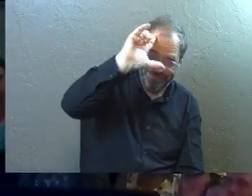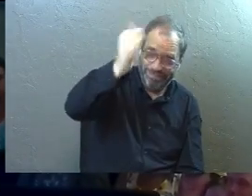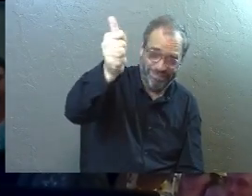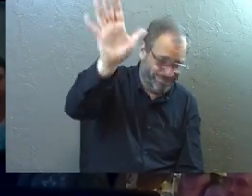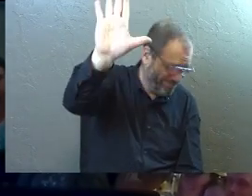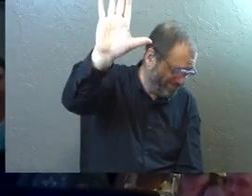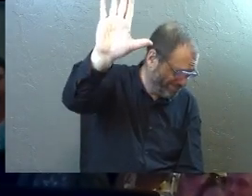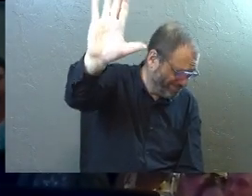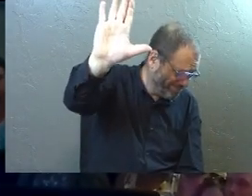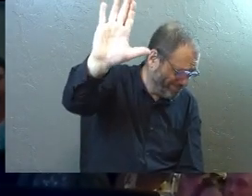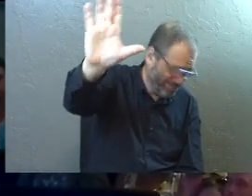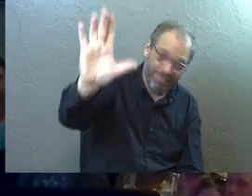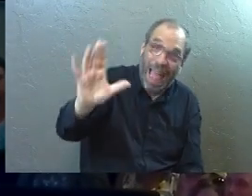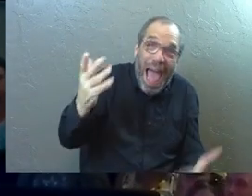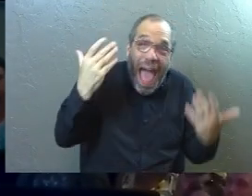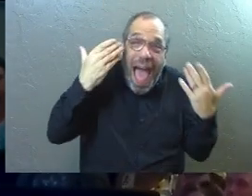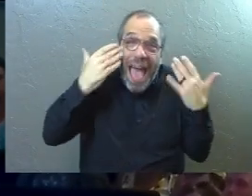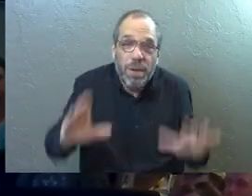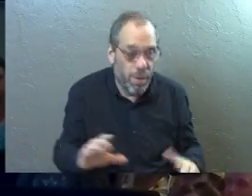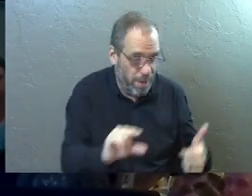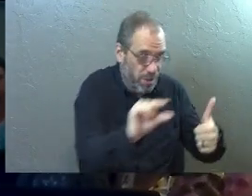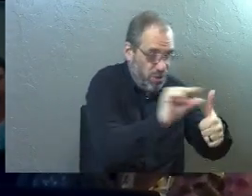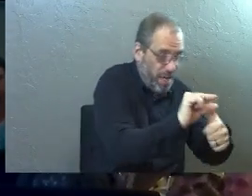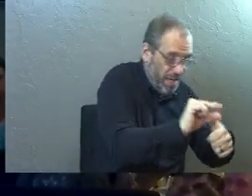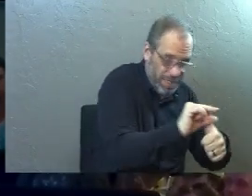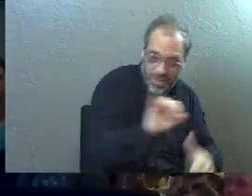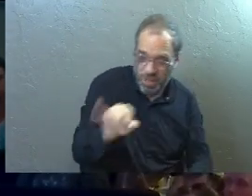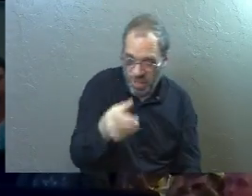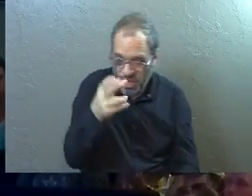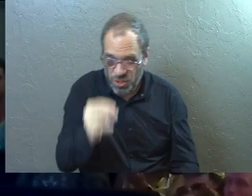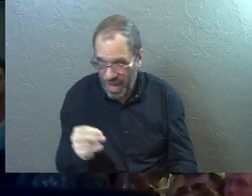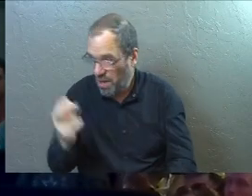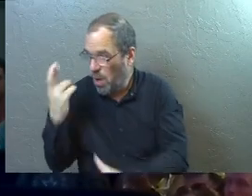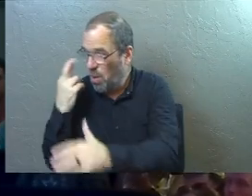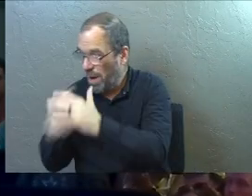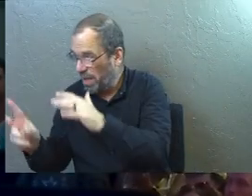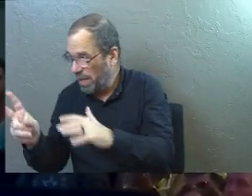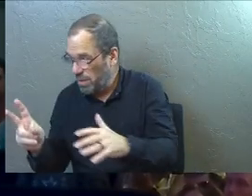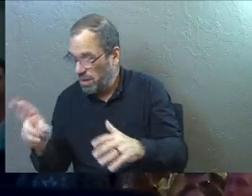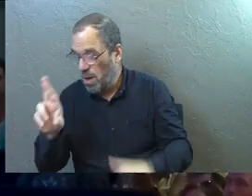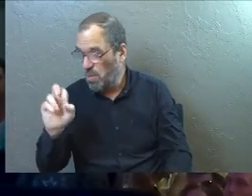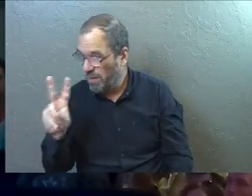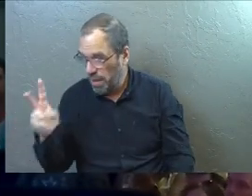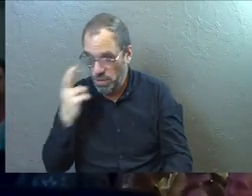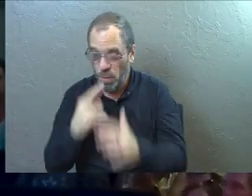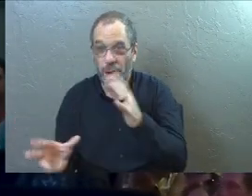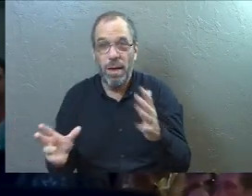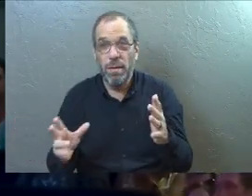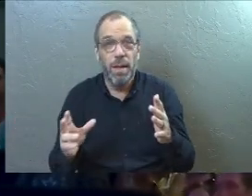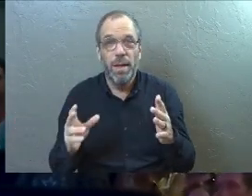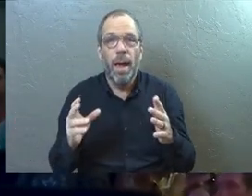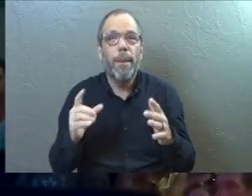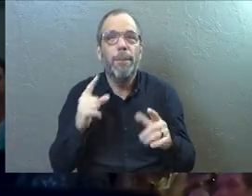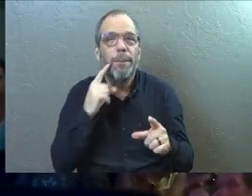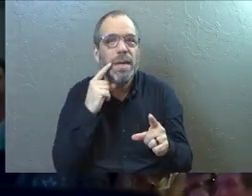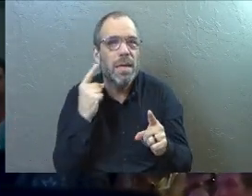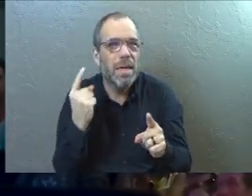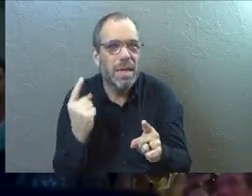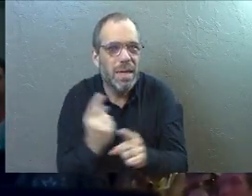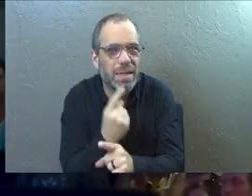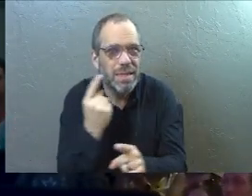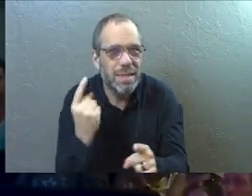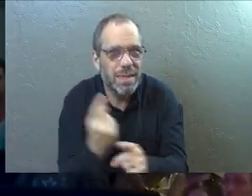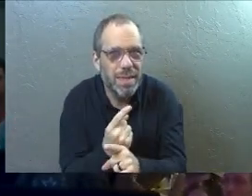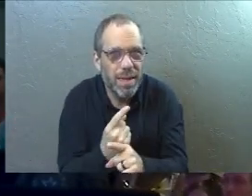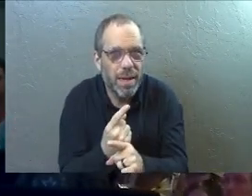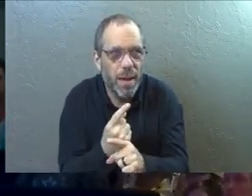creator God. Genesis, John, revelation. Be consistent. It is